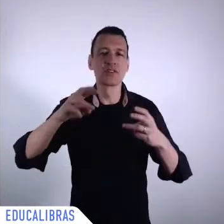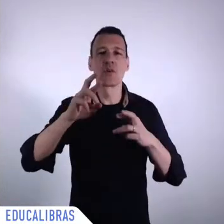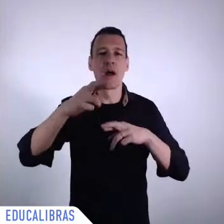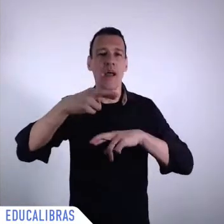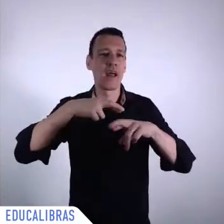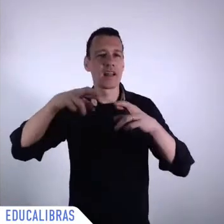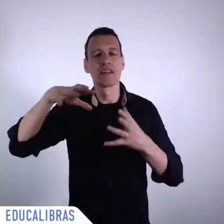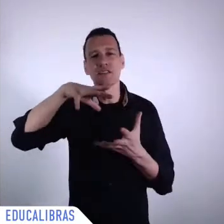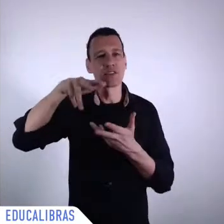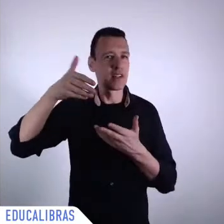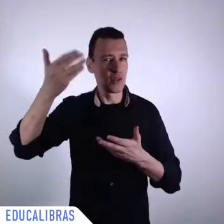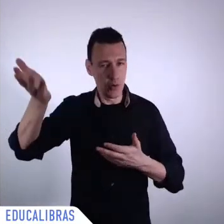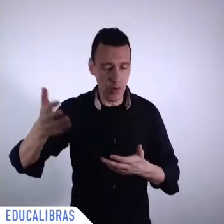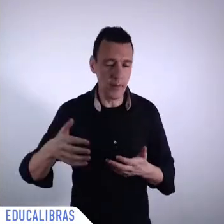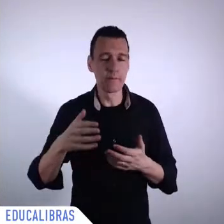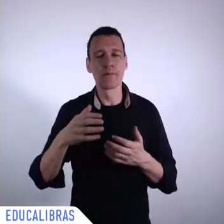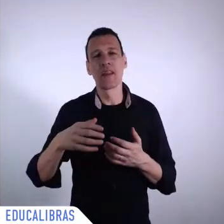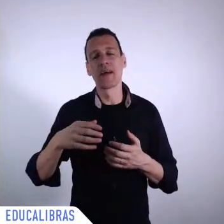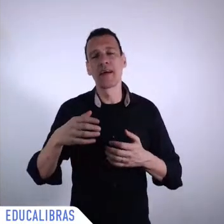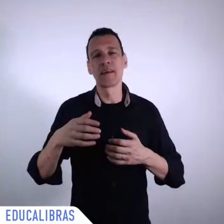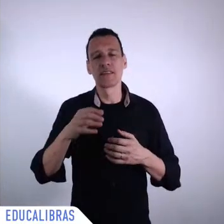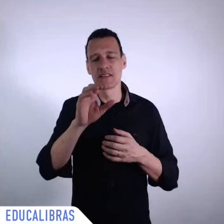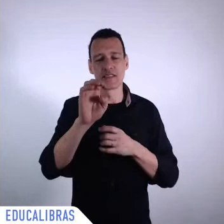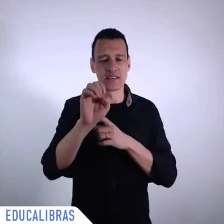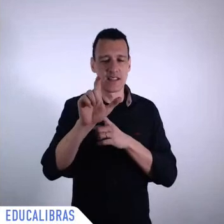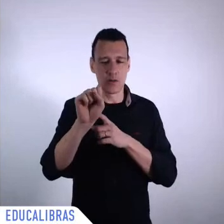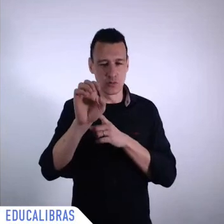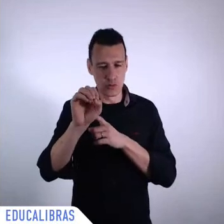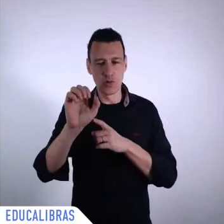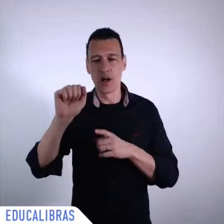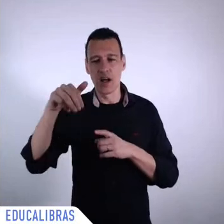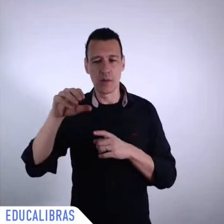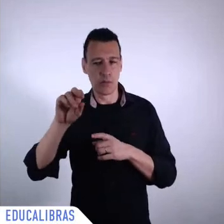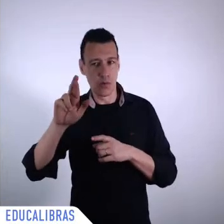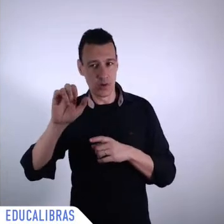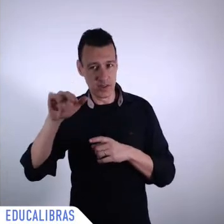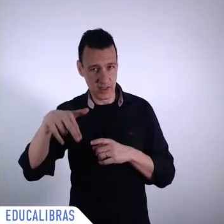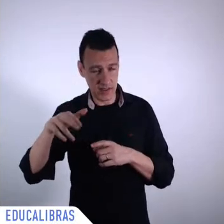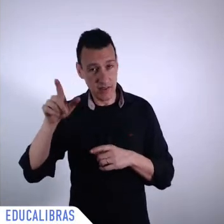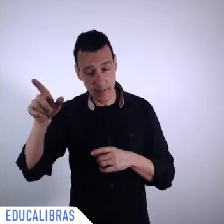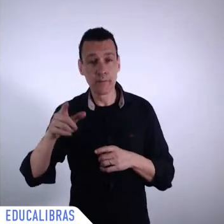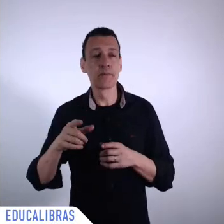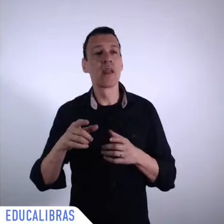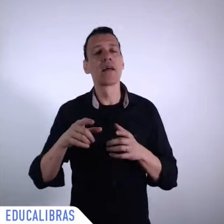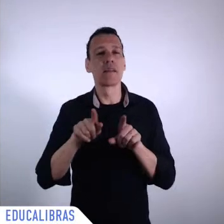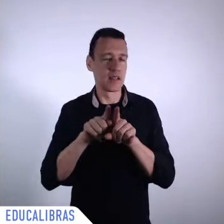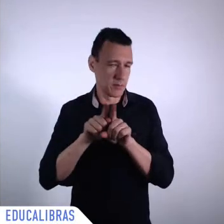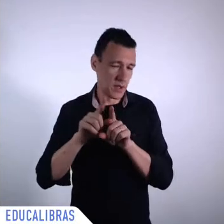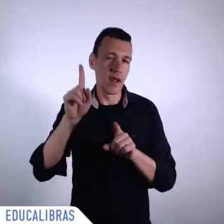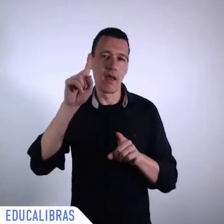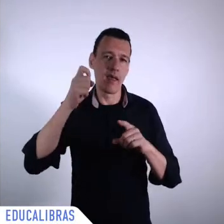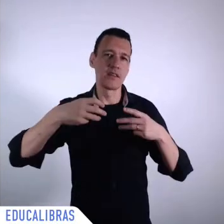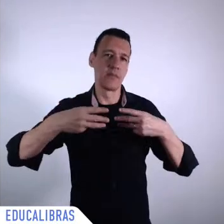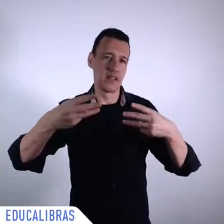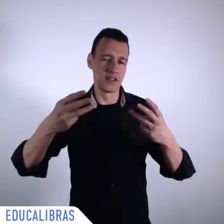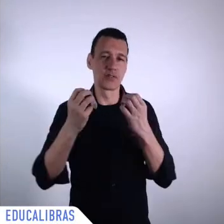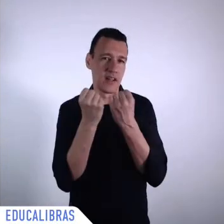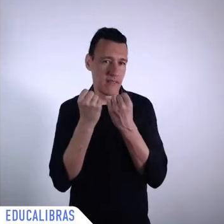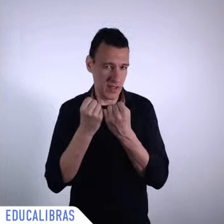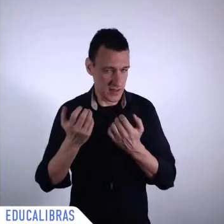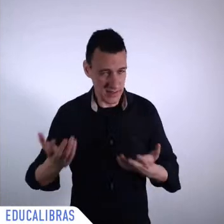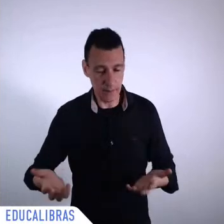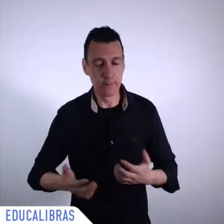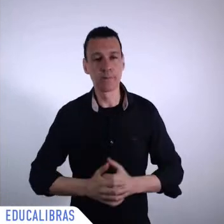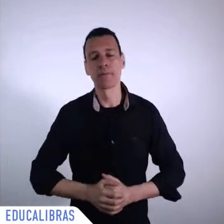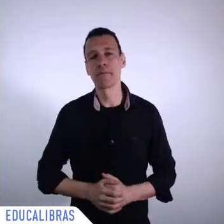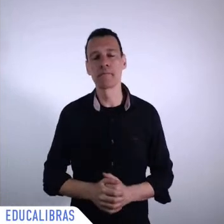also former defense minister. Amorim remains very active now in academic life and as a